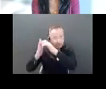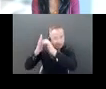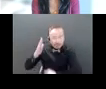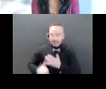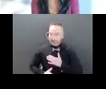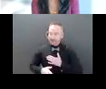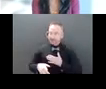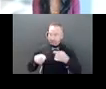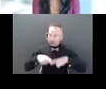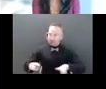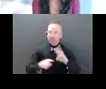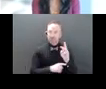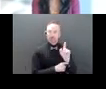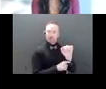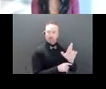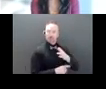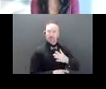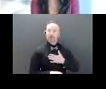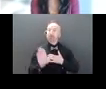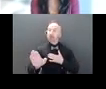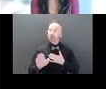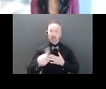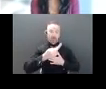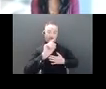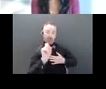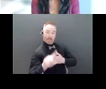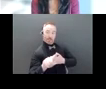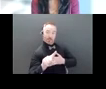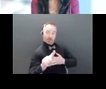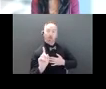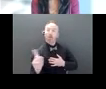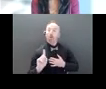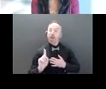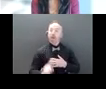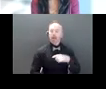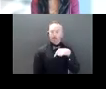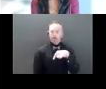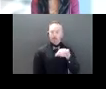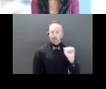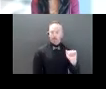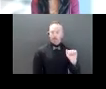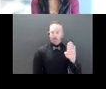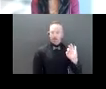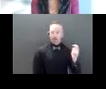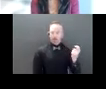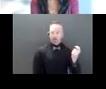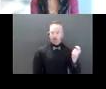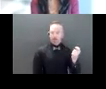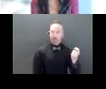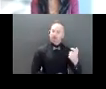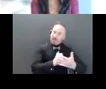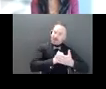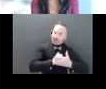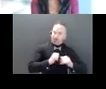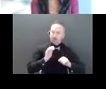love for you to please place your questions in the Q&A box. This really helps us able to narrow down and focus in on